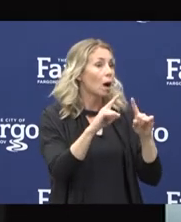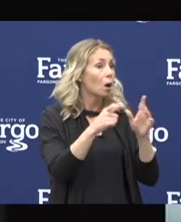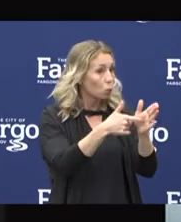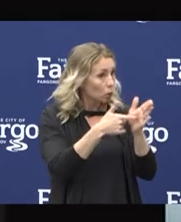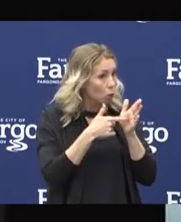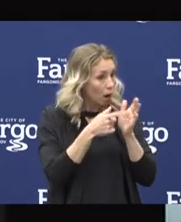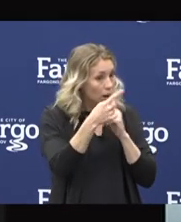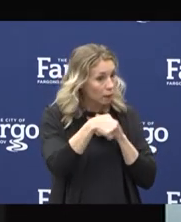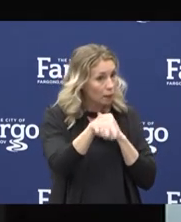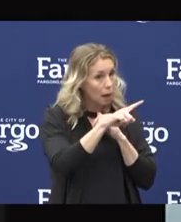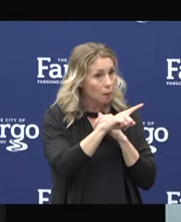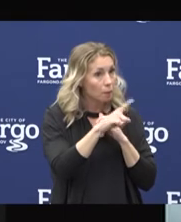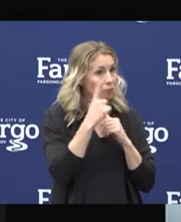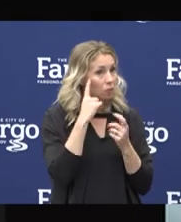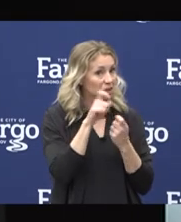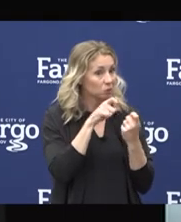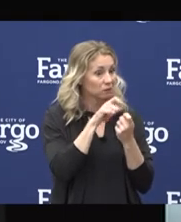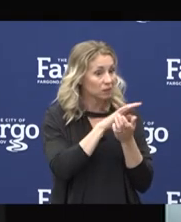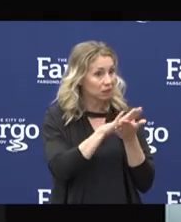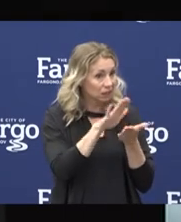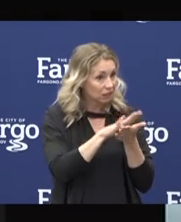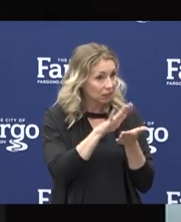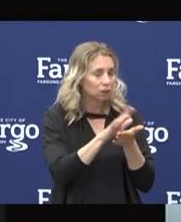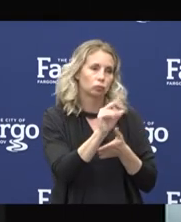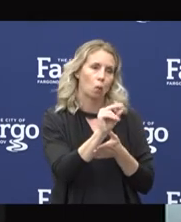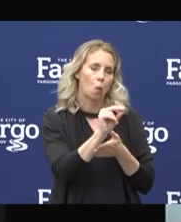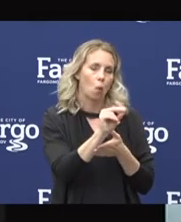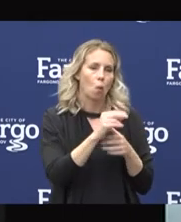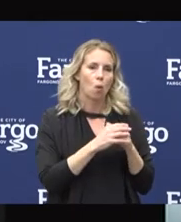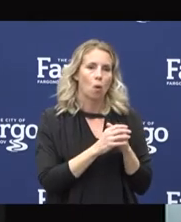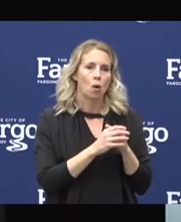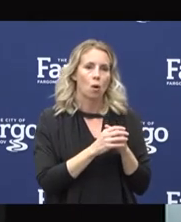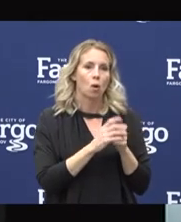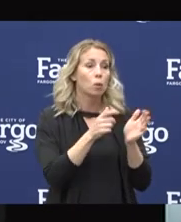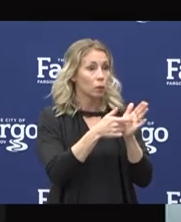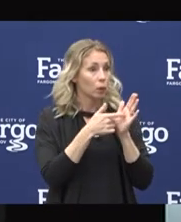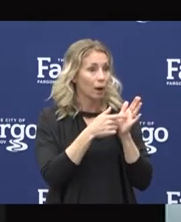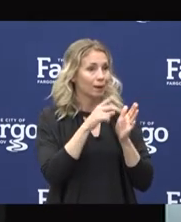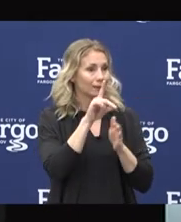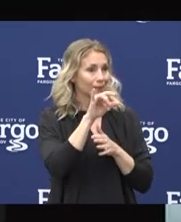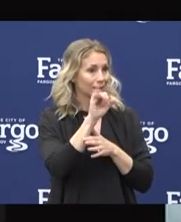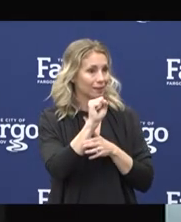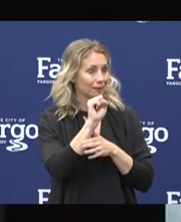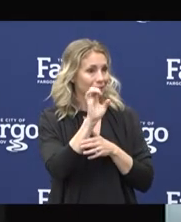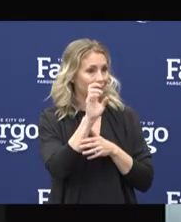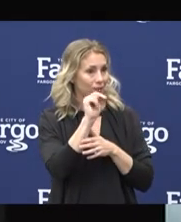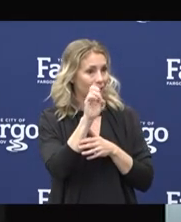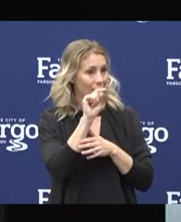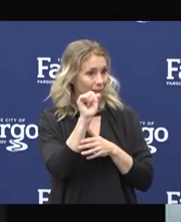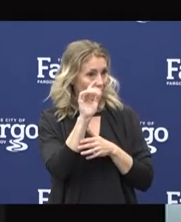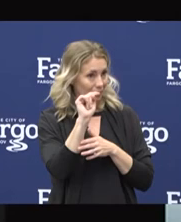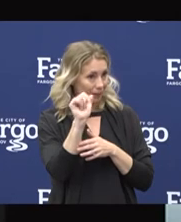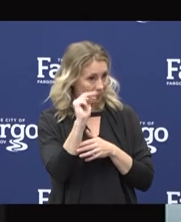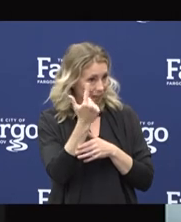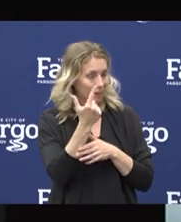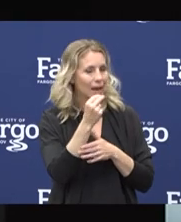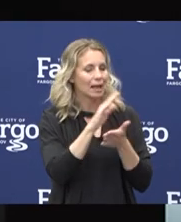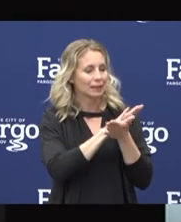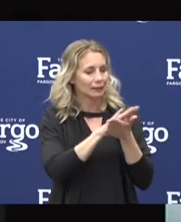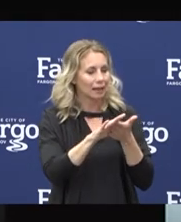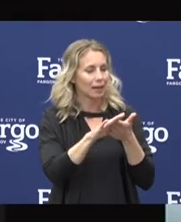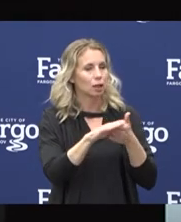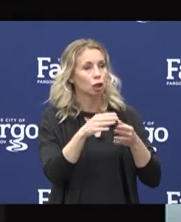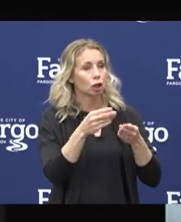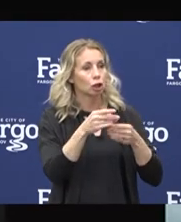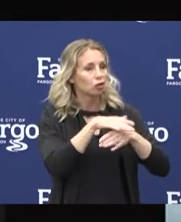require this cleaning. We do require disinfecting and sanitizing the surfaces for these essential workplaces, but